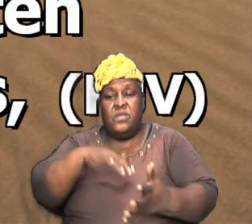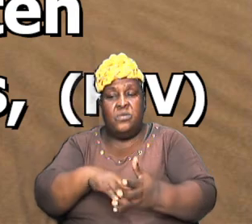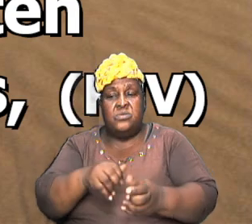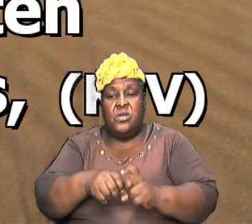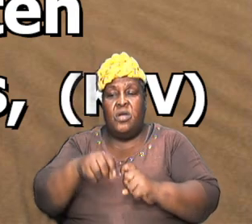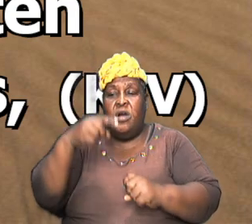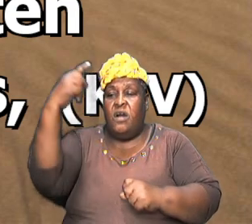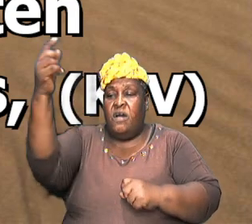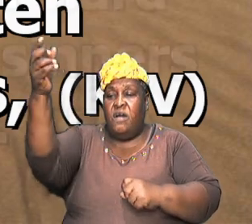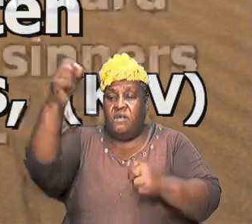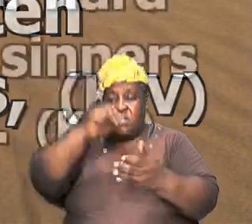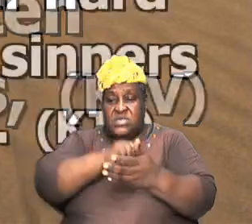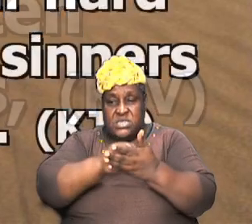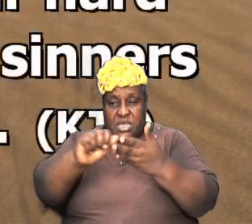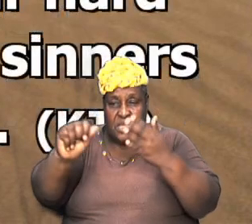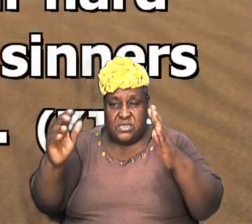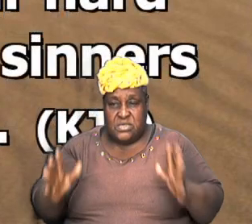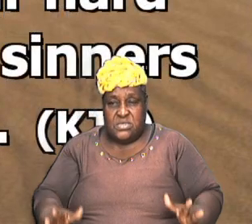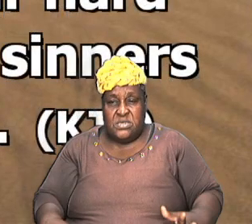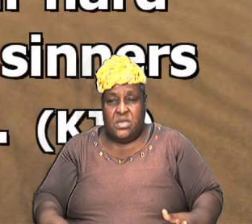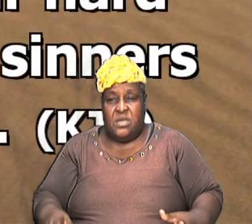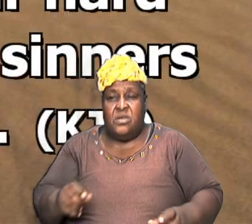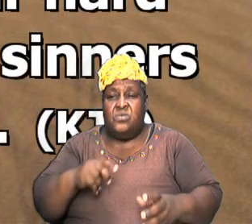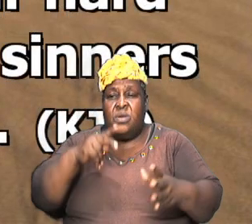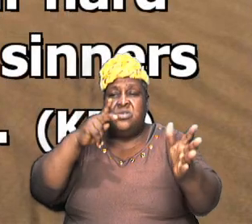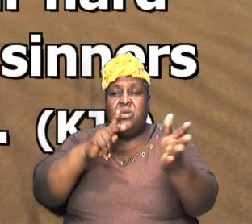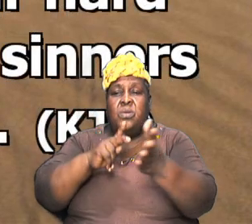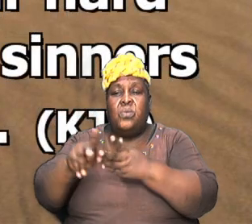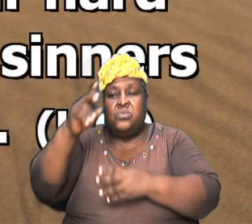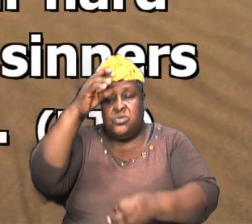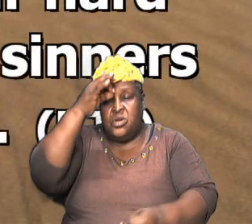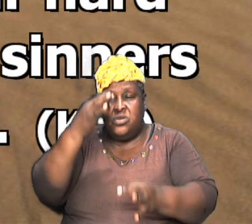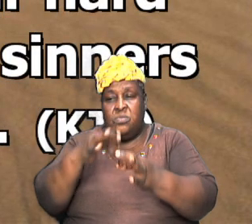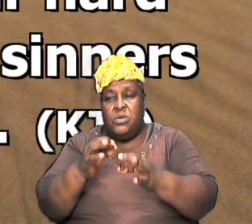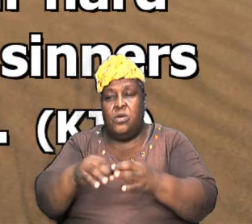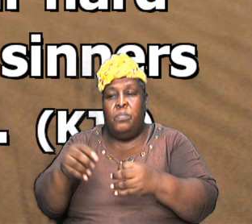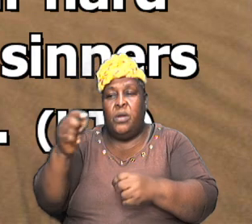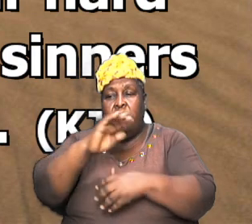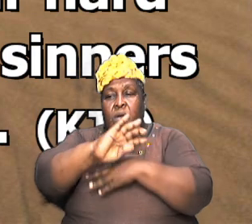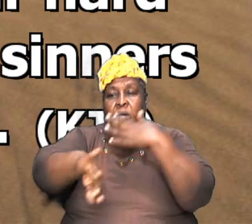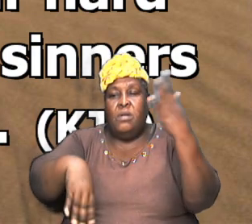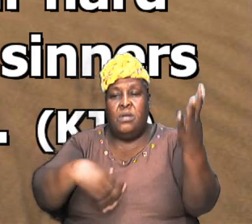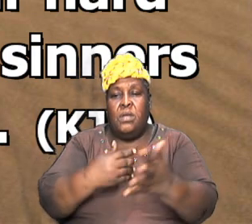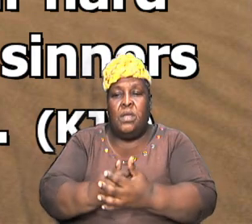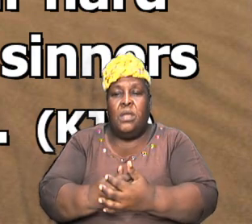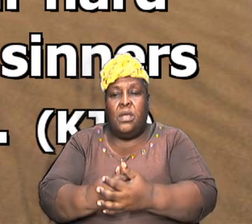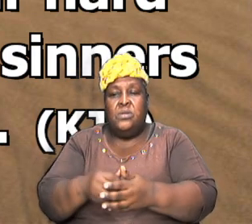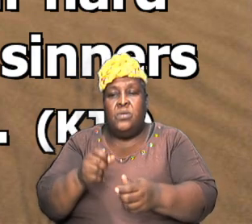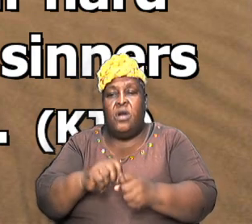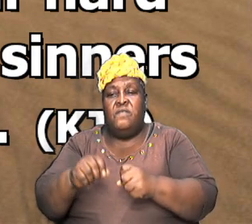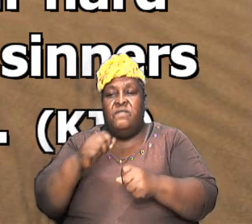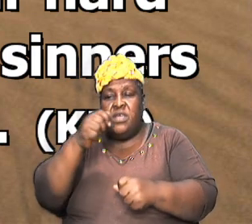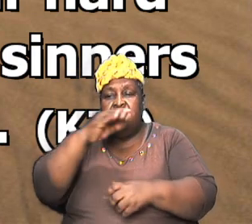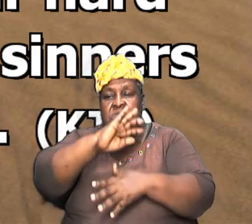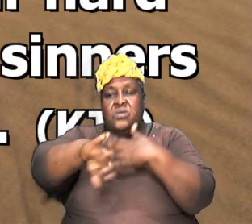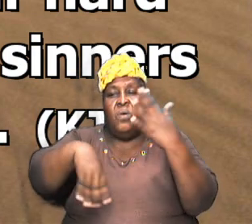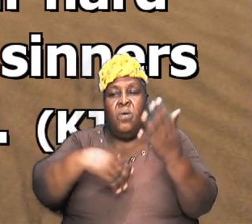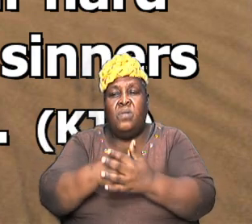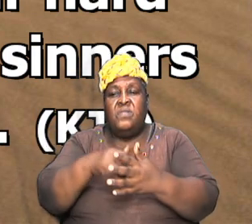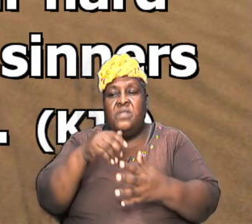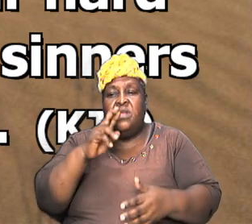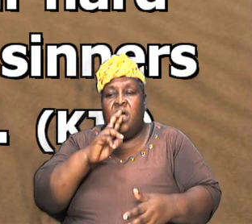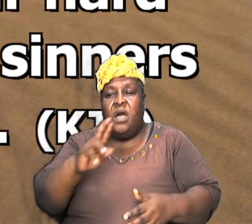thousands of his saints to execute judgment upon all and to convince